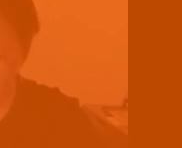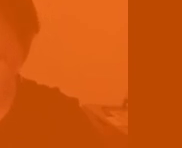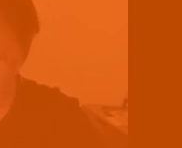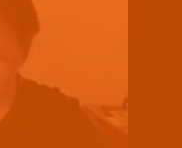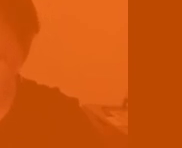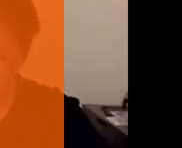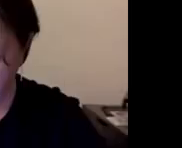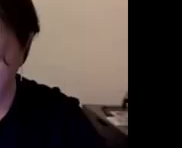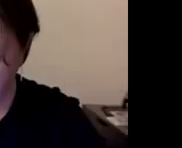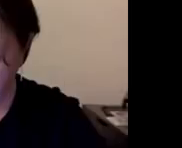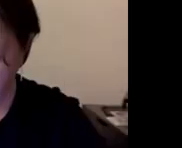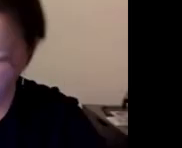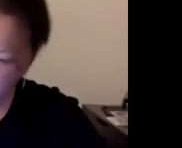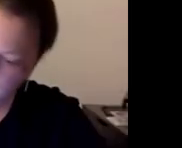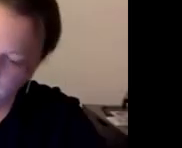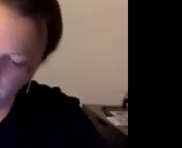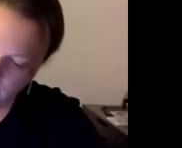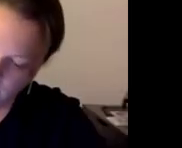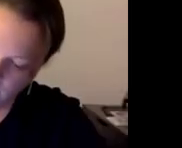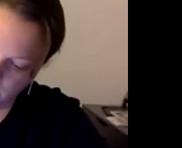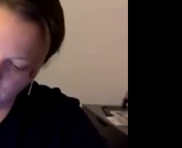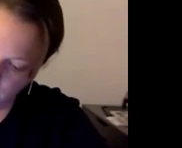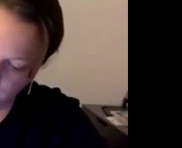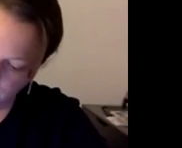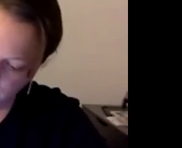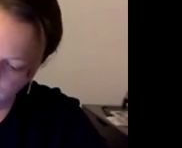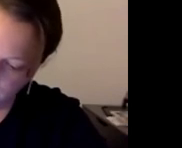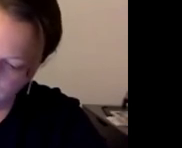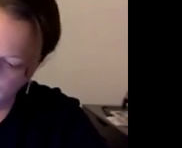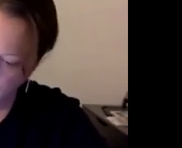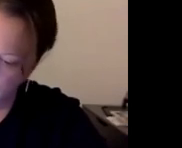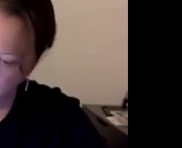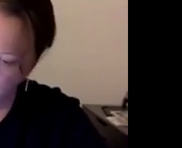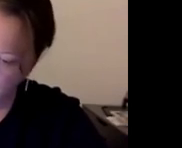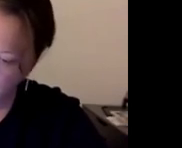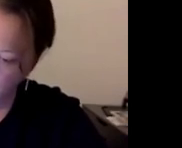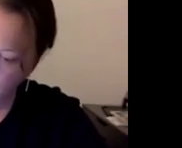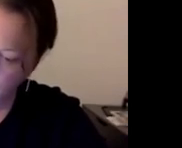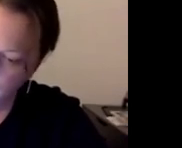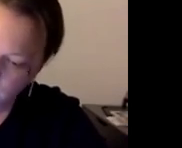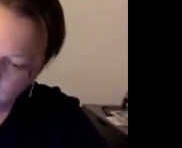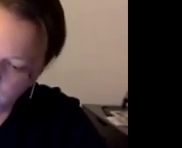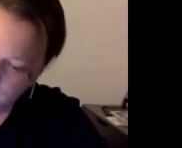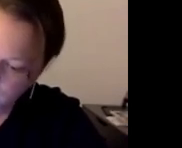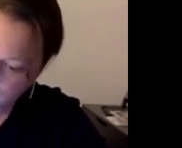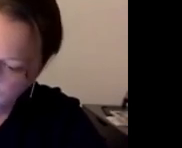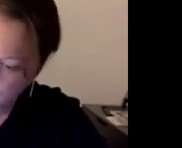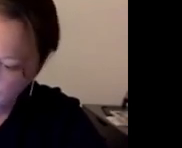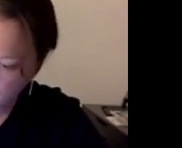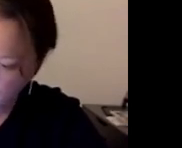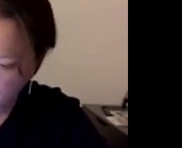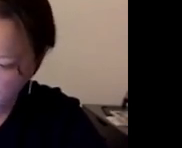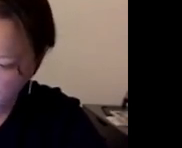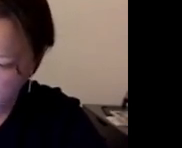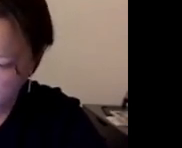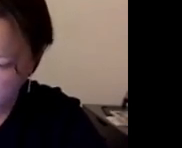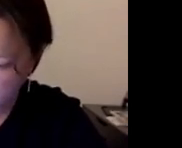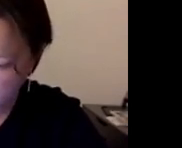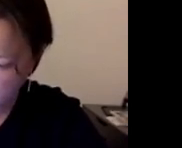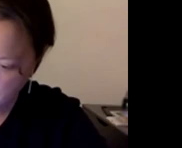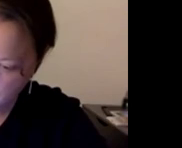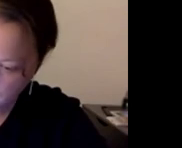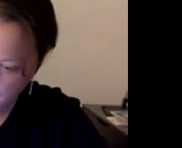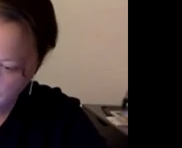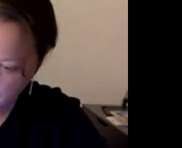So that quote from the artist and Joshua's essay really opened up this topic of exclusion and inclusion in